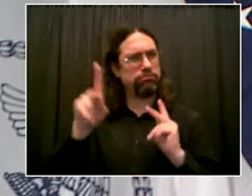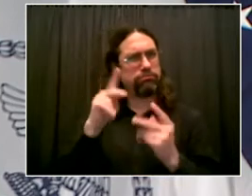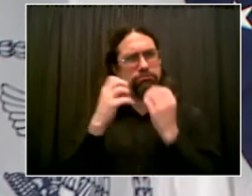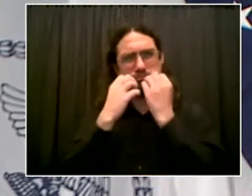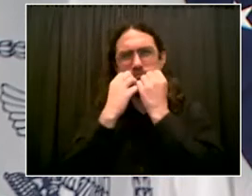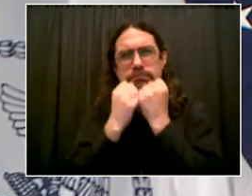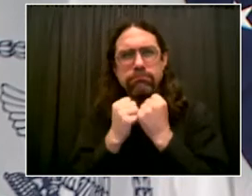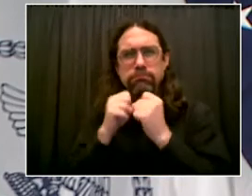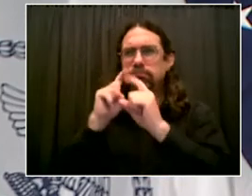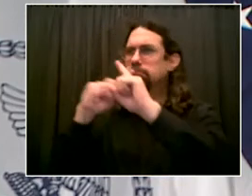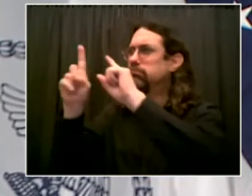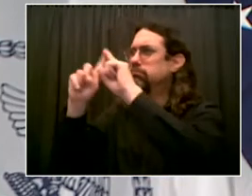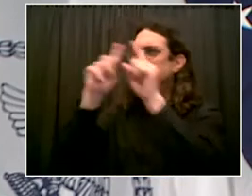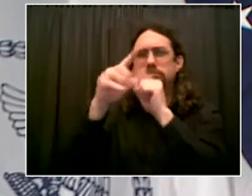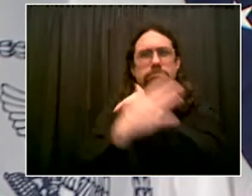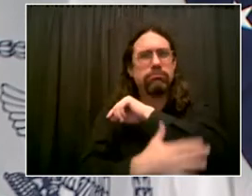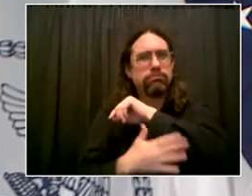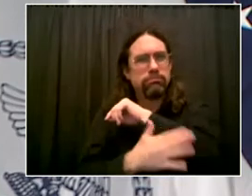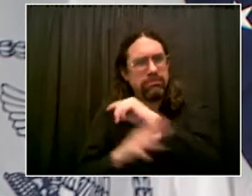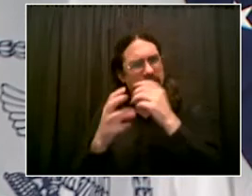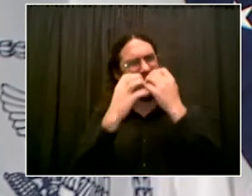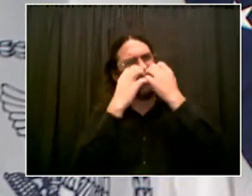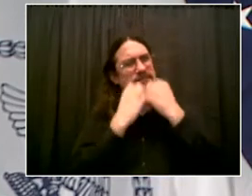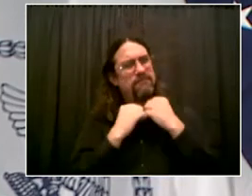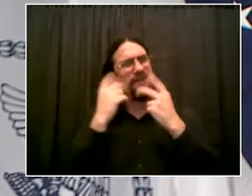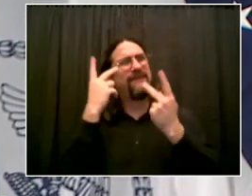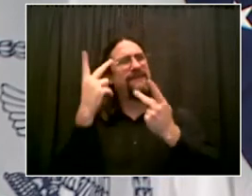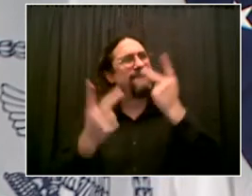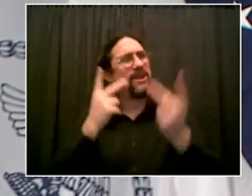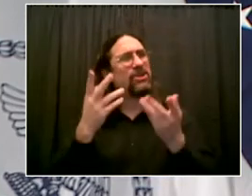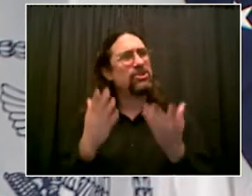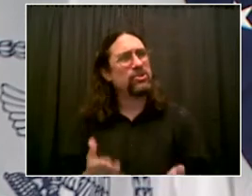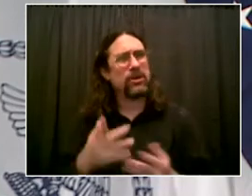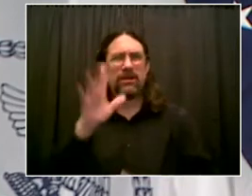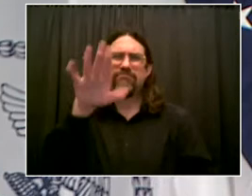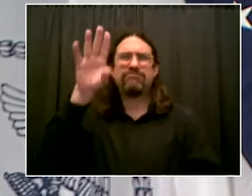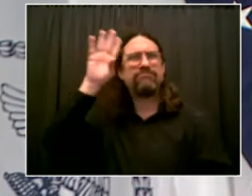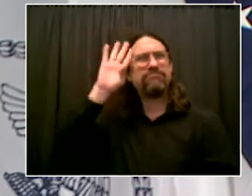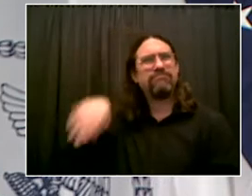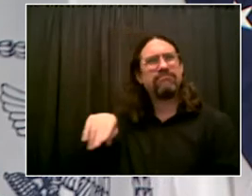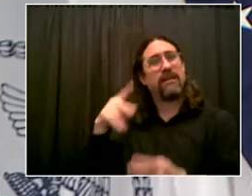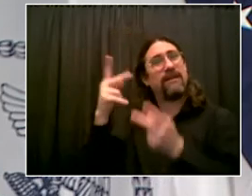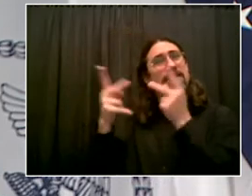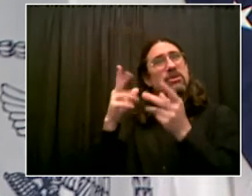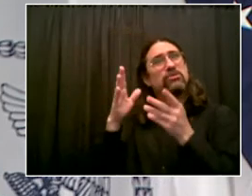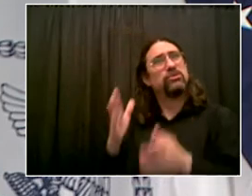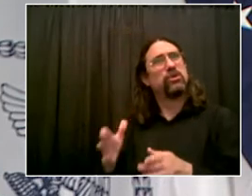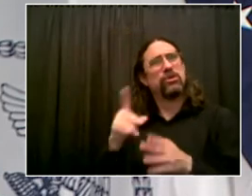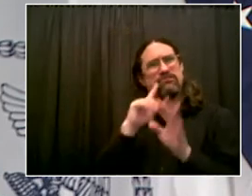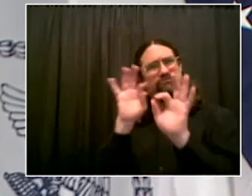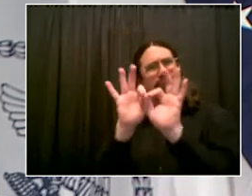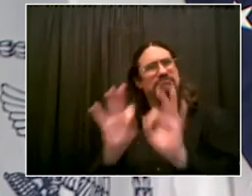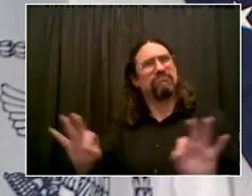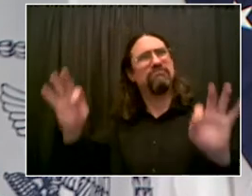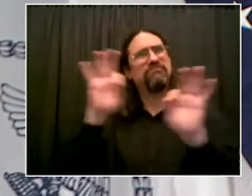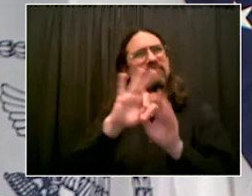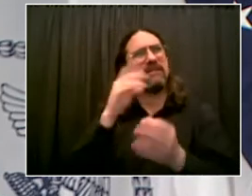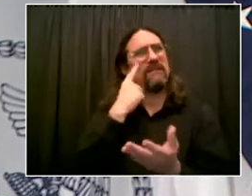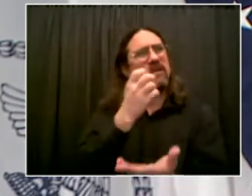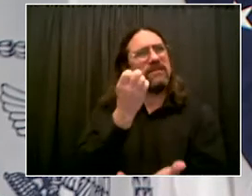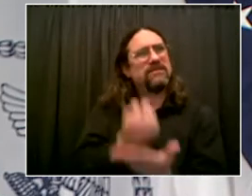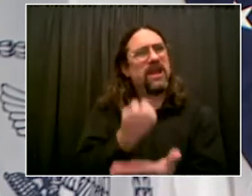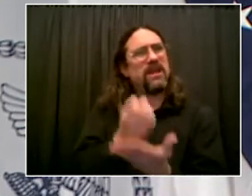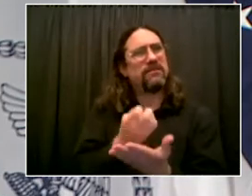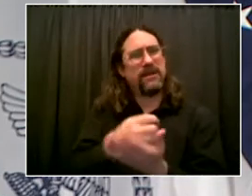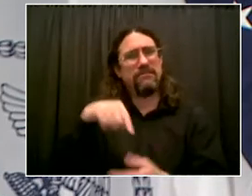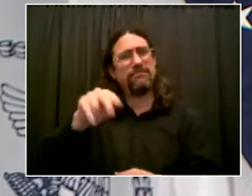before the pandemic, as many as 67 million tourists in a single year. We want that to come back. And I think rolling out the red